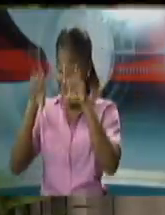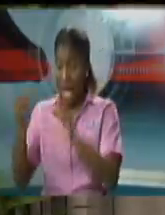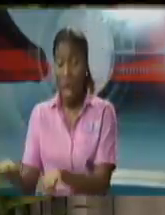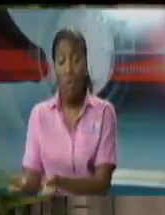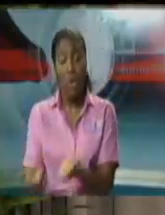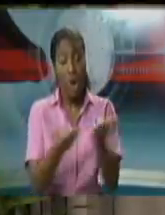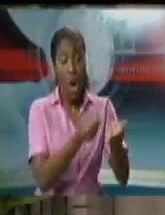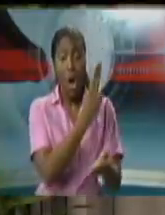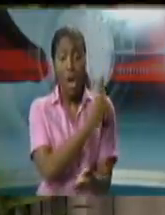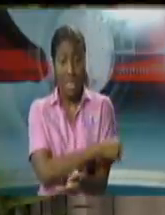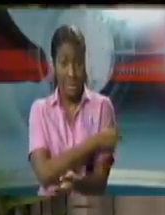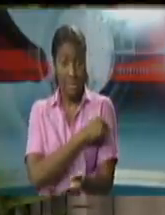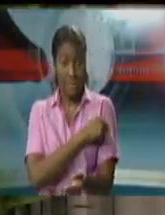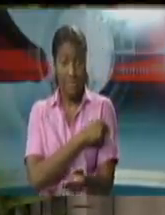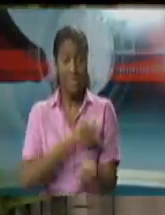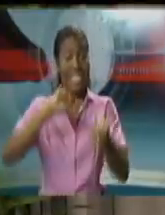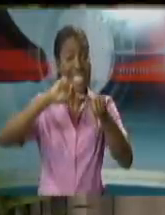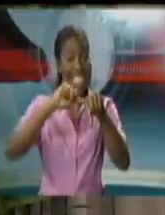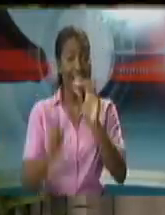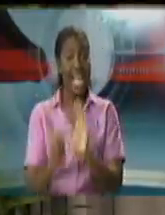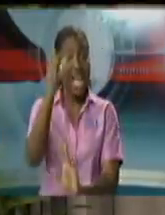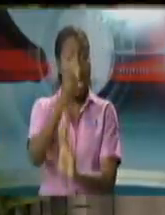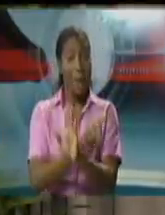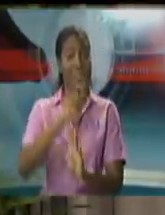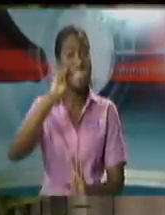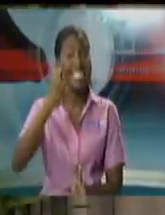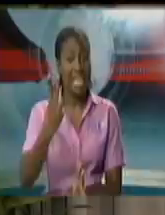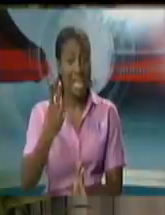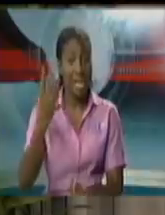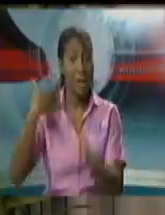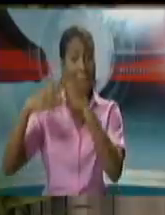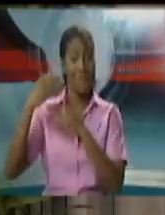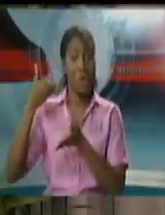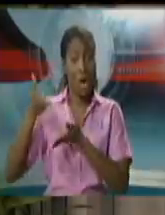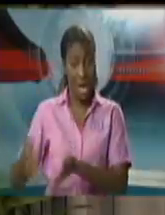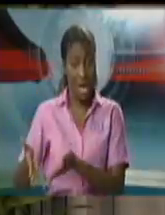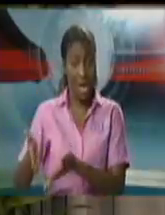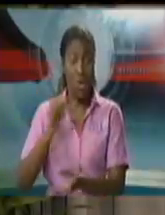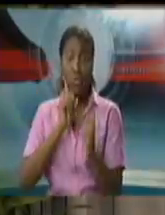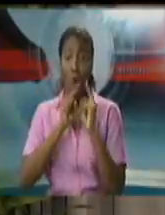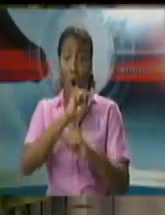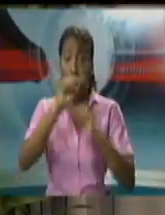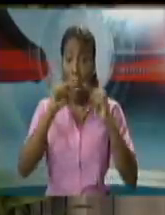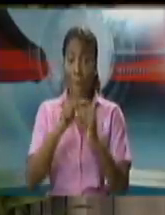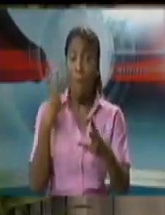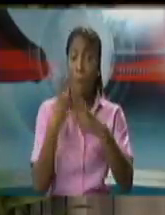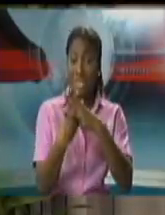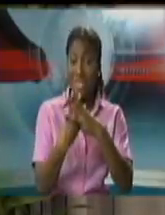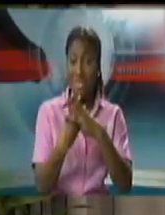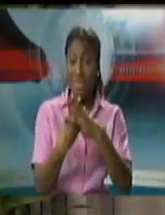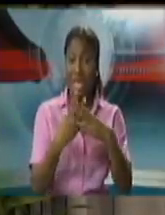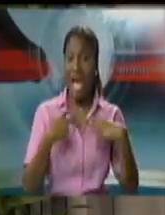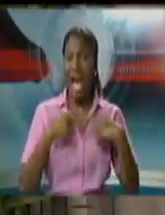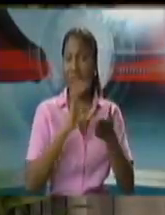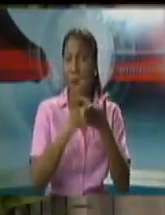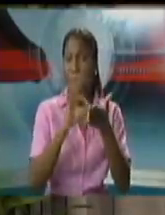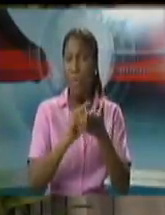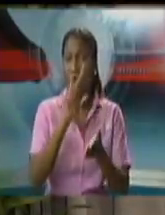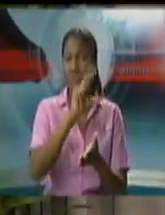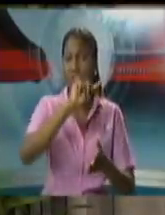the 2nd of April, when I last addressed you on the prison population, we have a total, from that date, 3